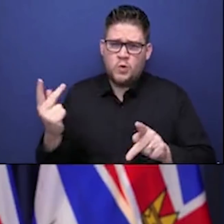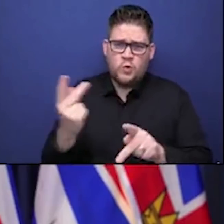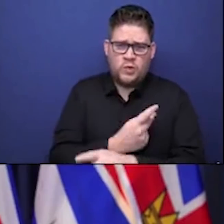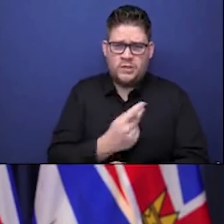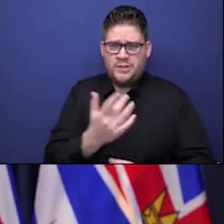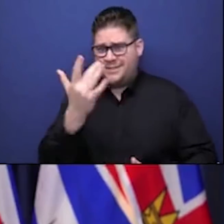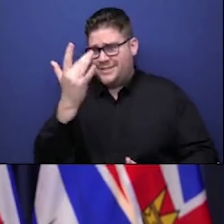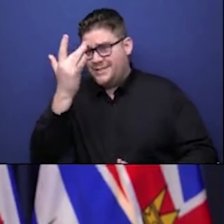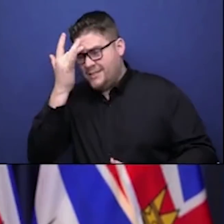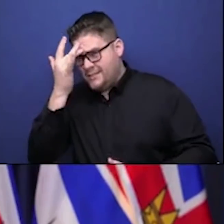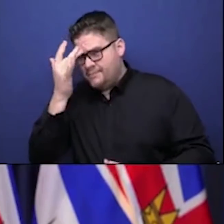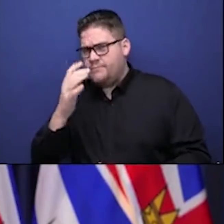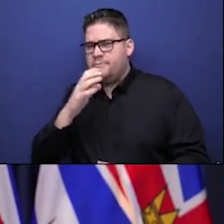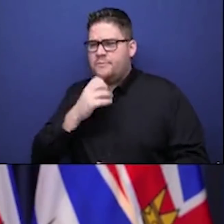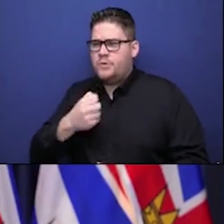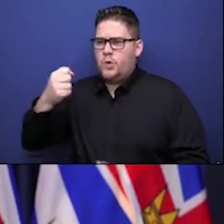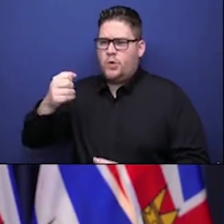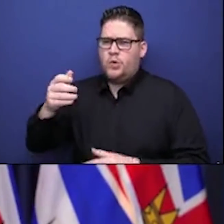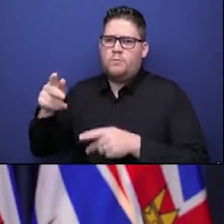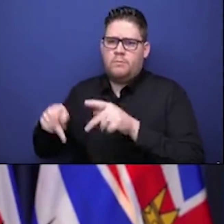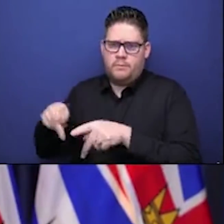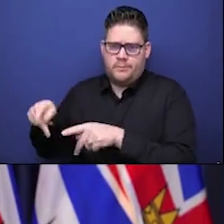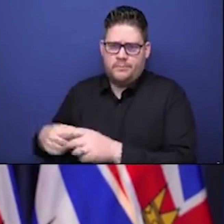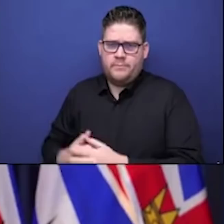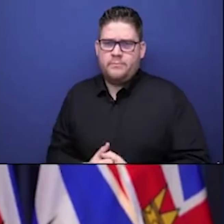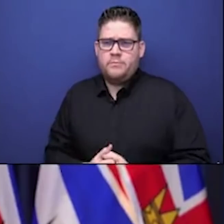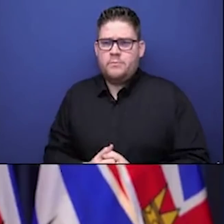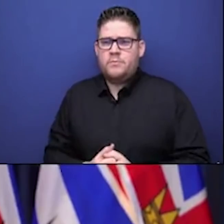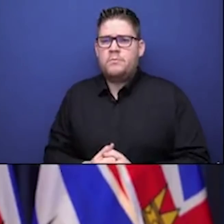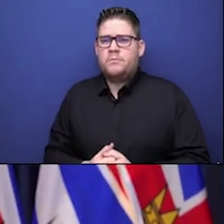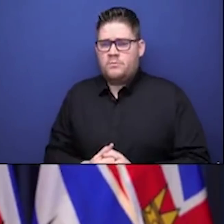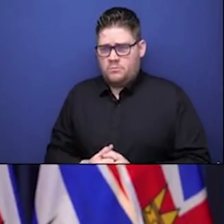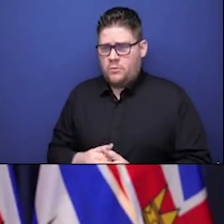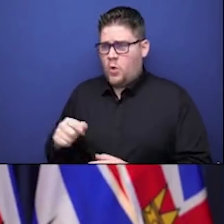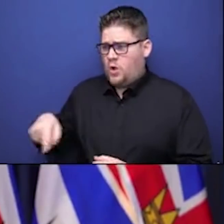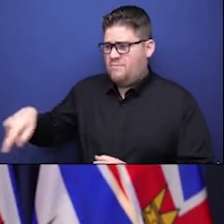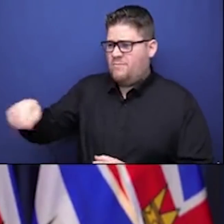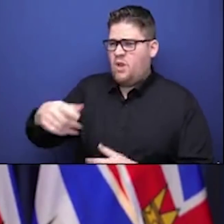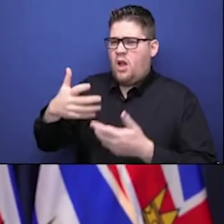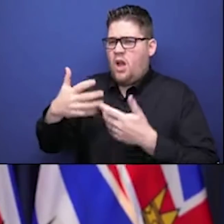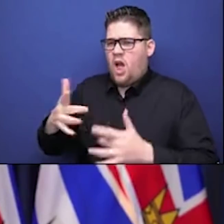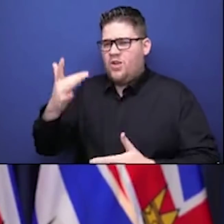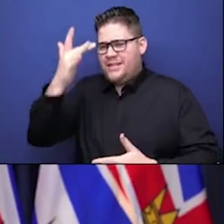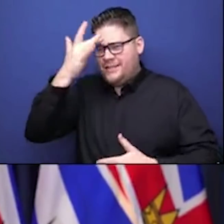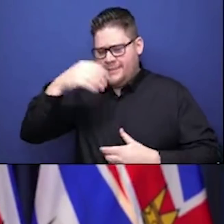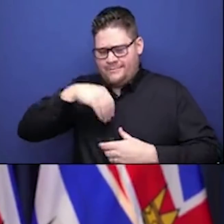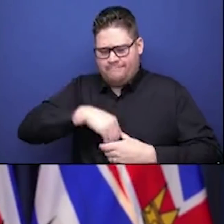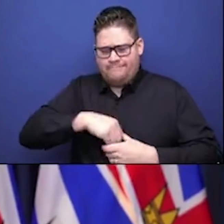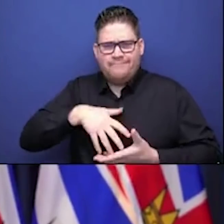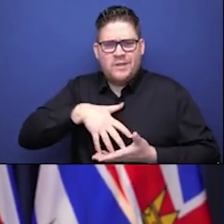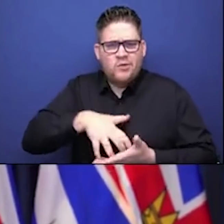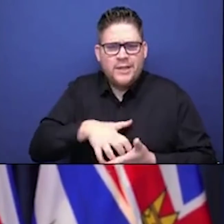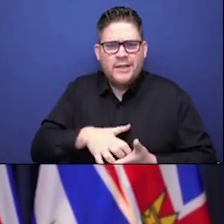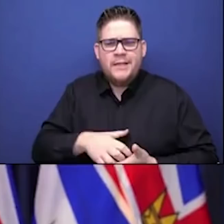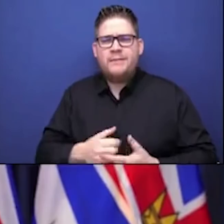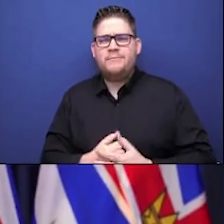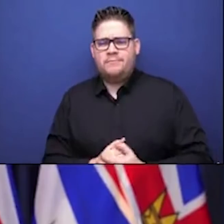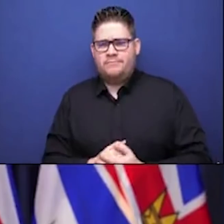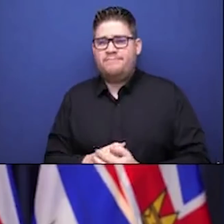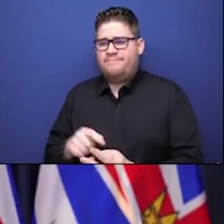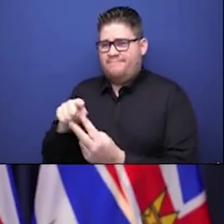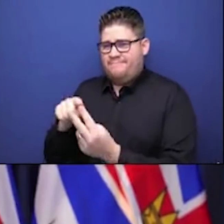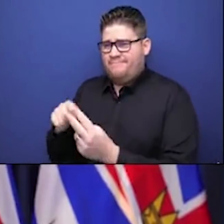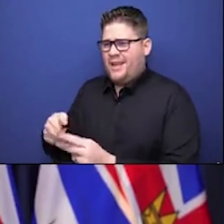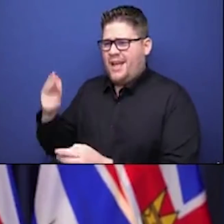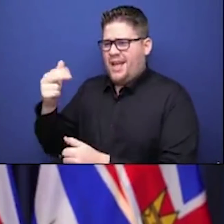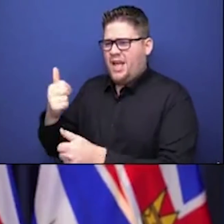years and those that have comorbidities. So our focus has been on not just those that are most susceptible, but indeed